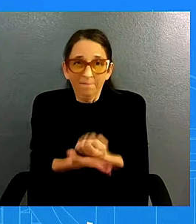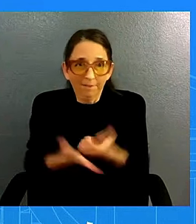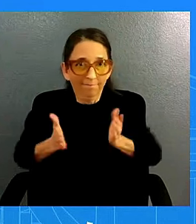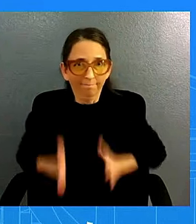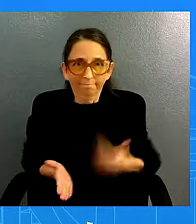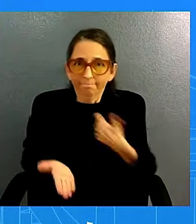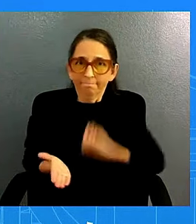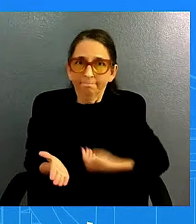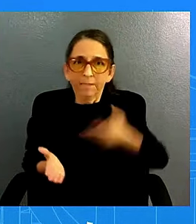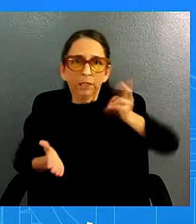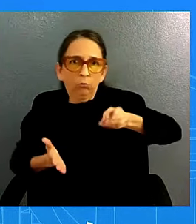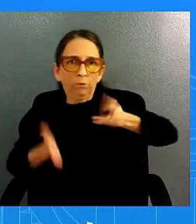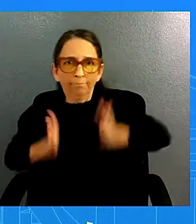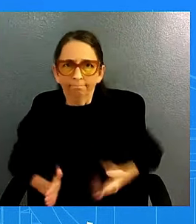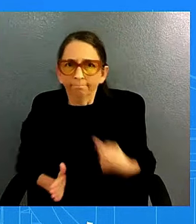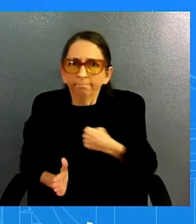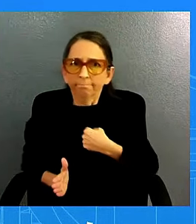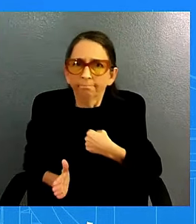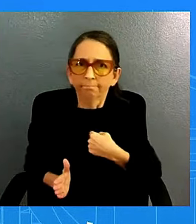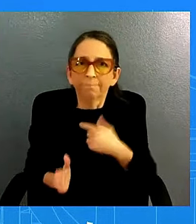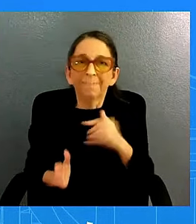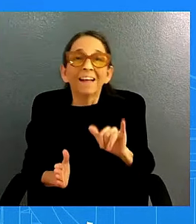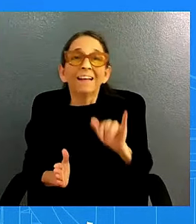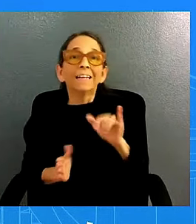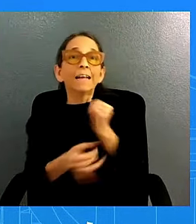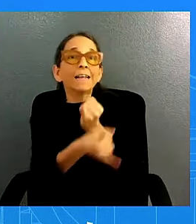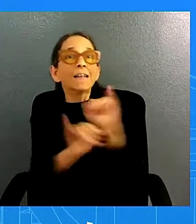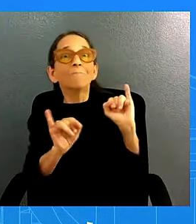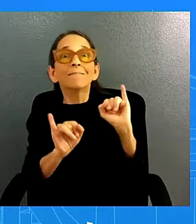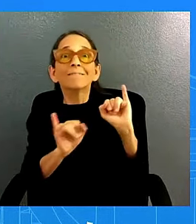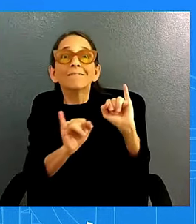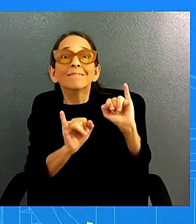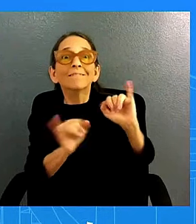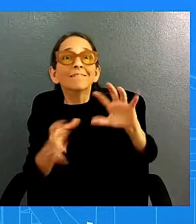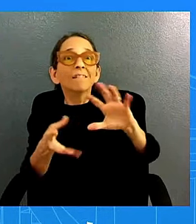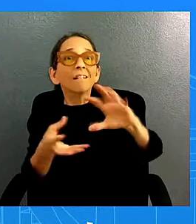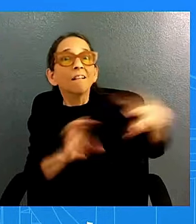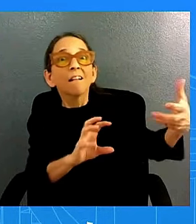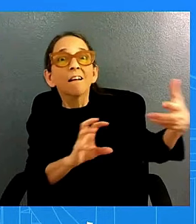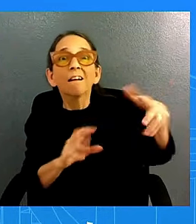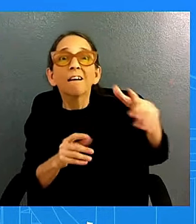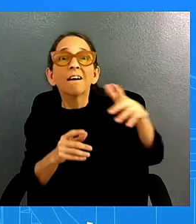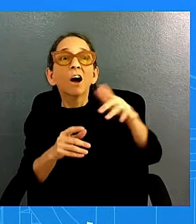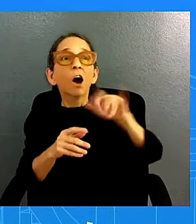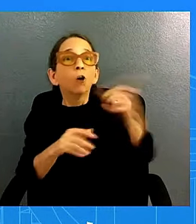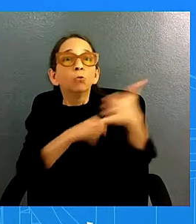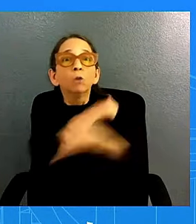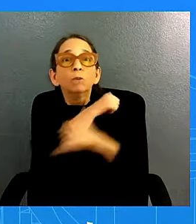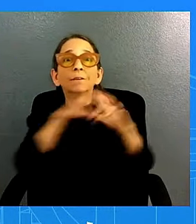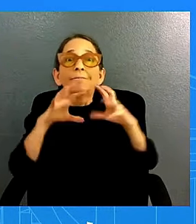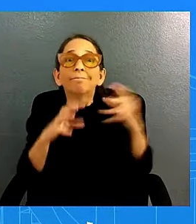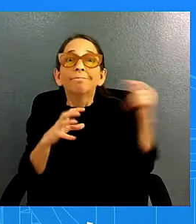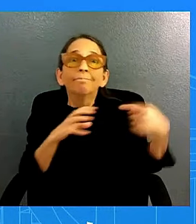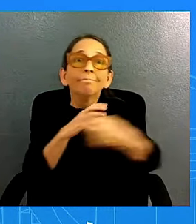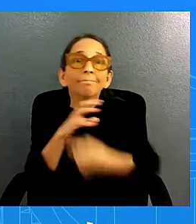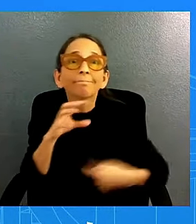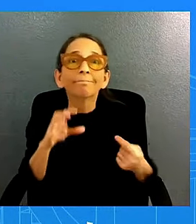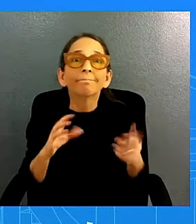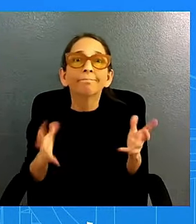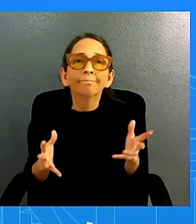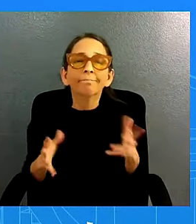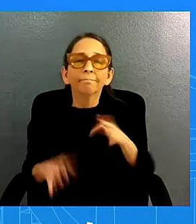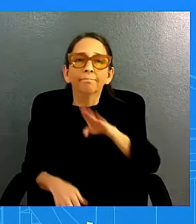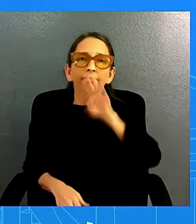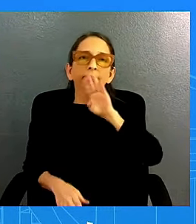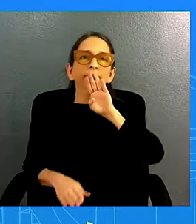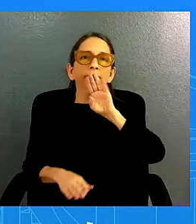have been compromised economies where that independence have been compromised have been brought to their knees by inflationary pressures time